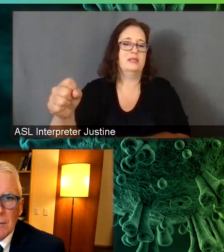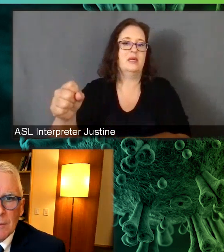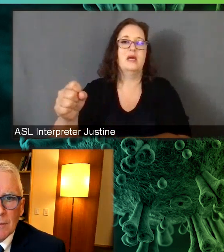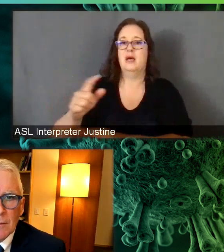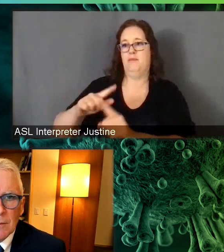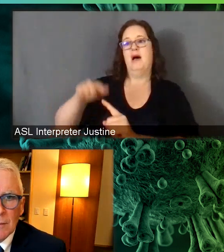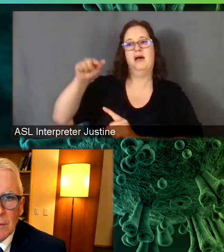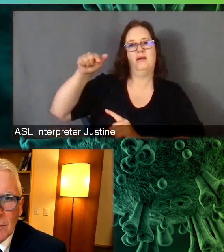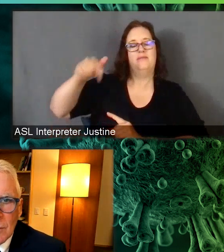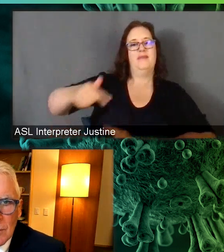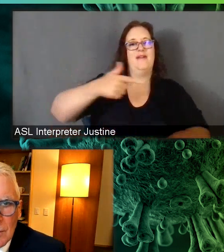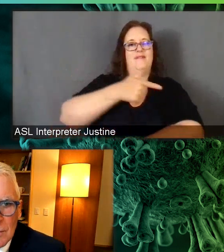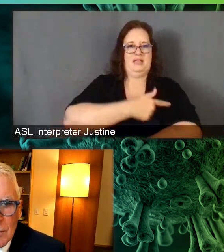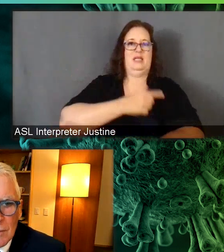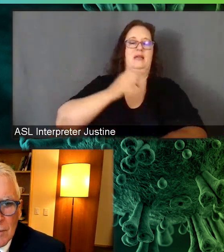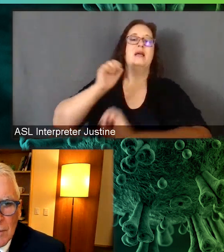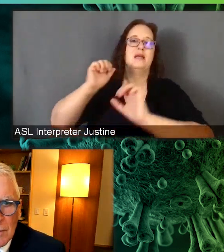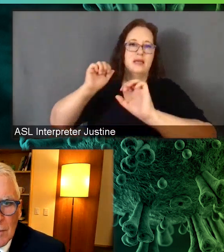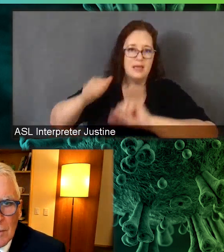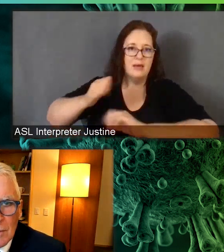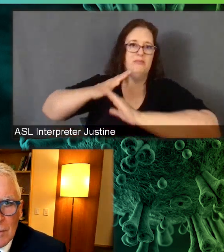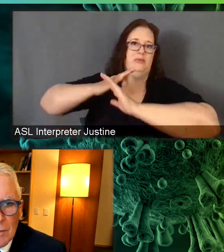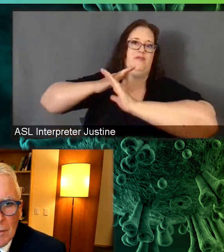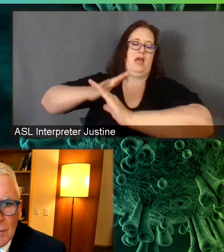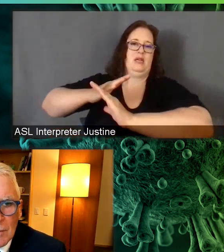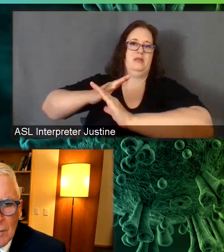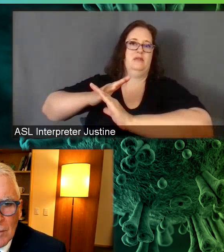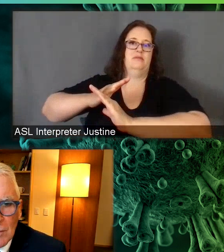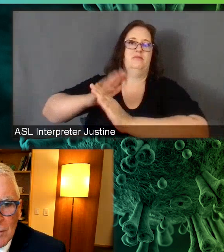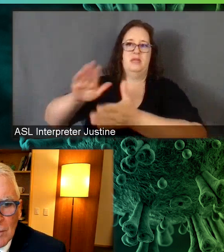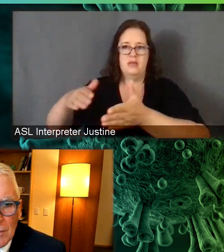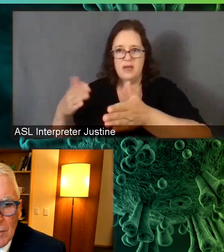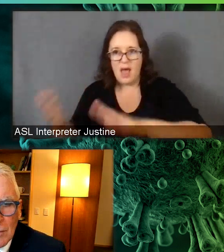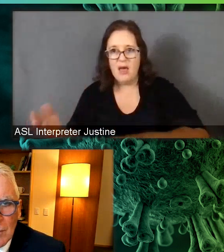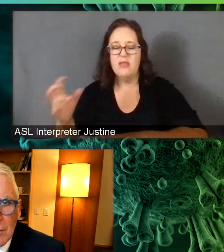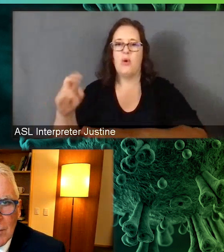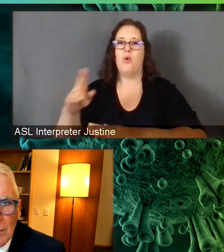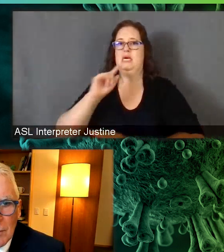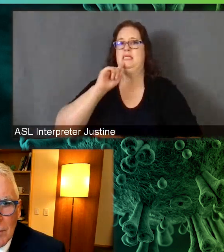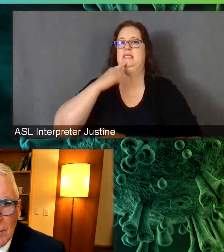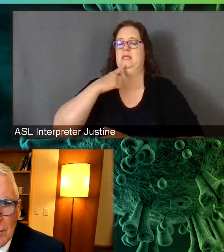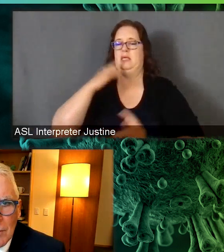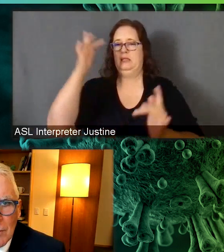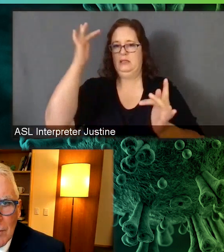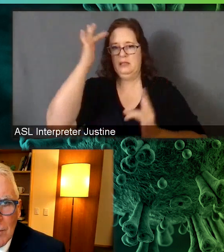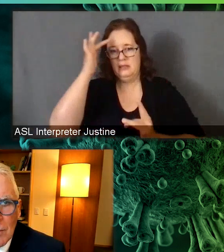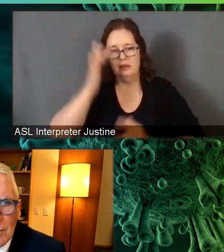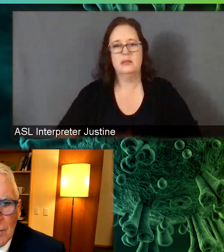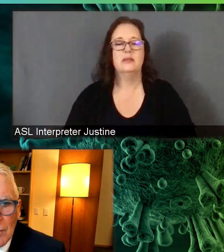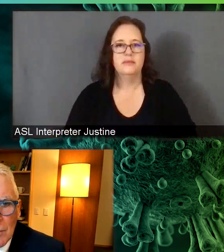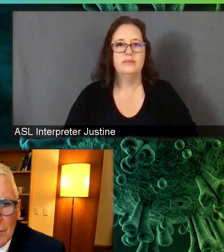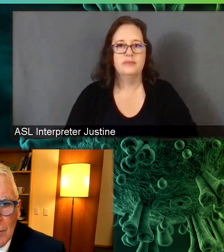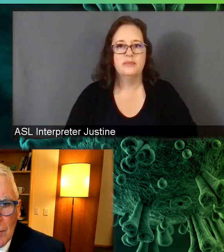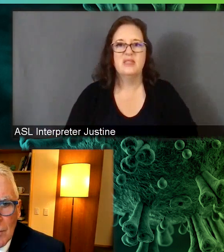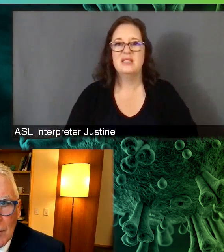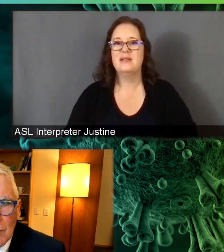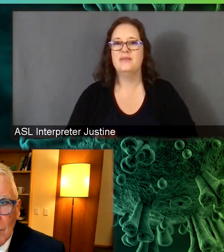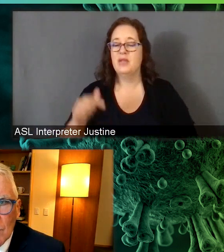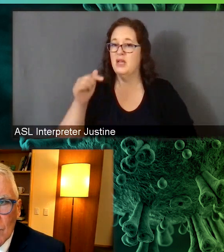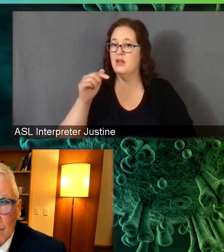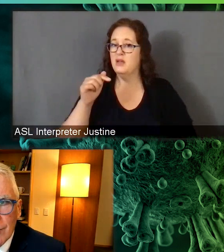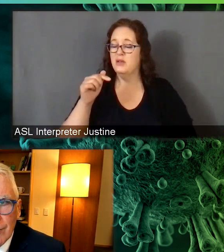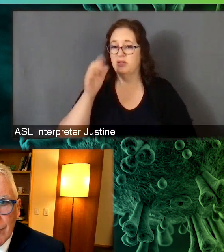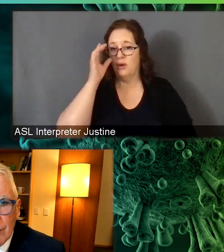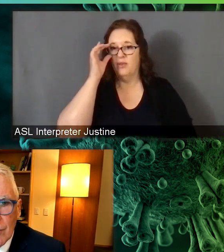preventing hospitalization or death. And that's really where the focus needs to be. And that's critical. The vaccines have turned this virus into